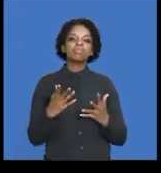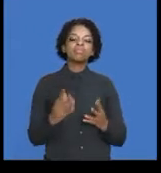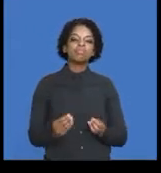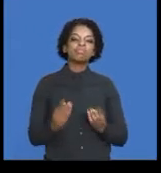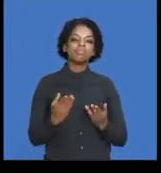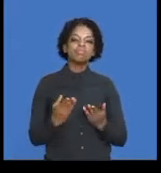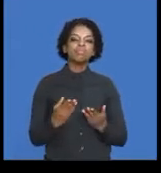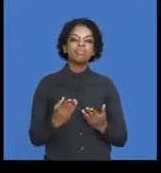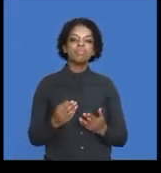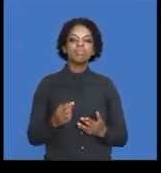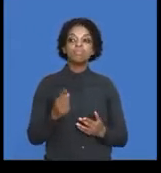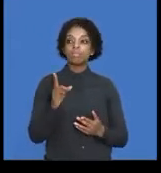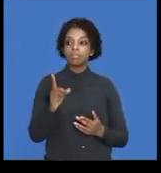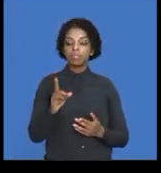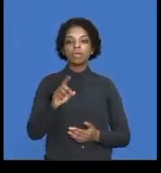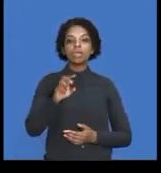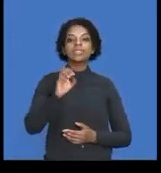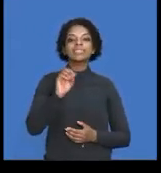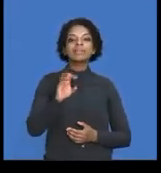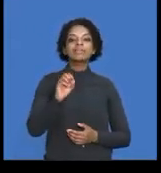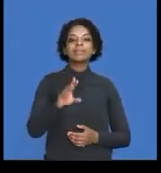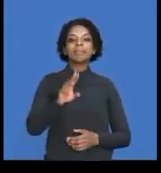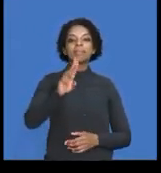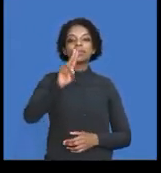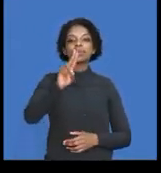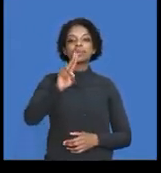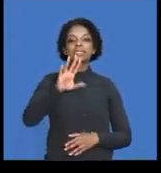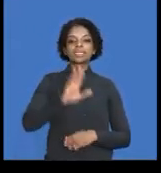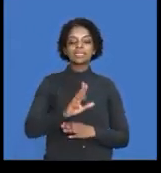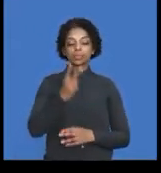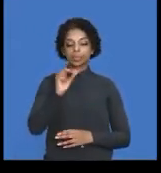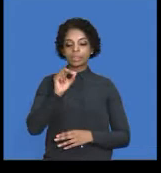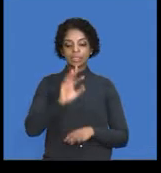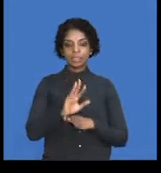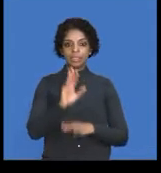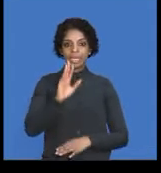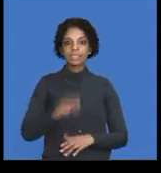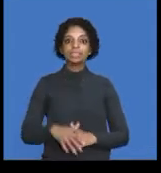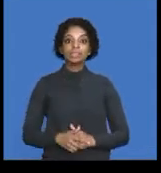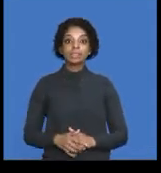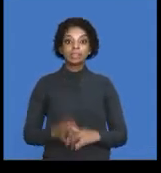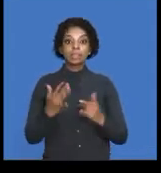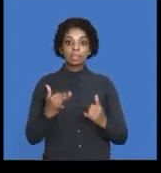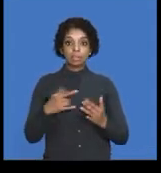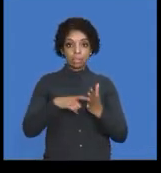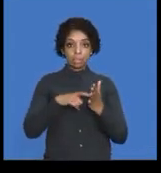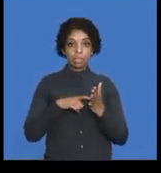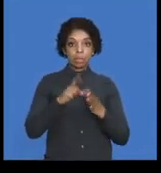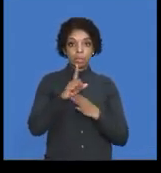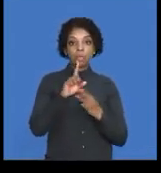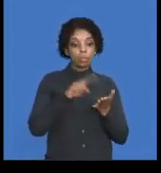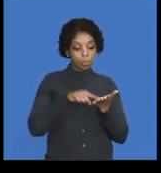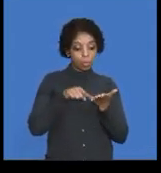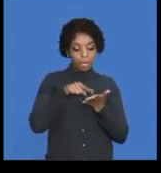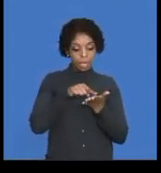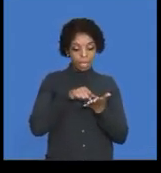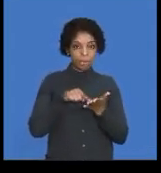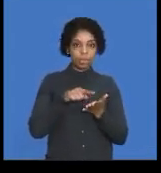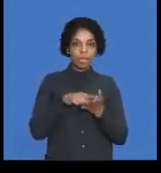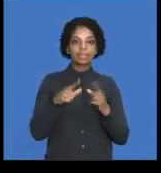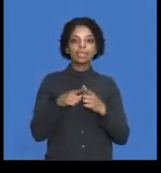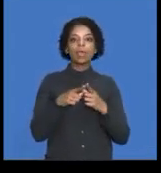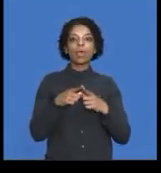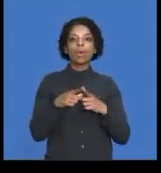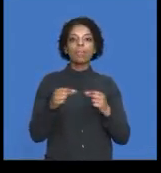The financial year end is the 30th of September, 2019. You are required to calculate and complete the following,